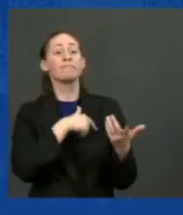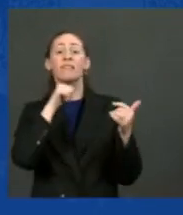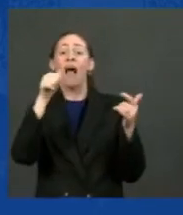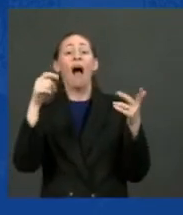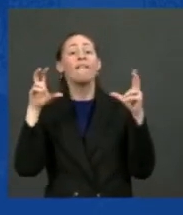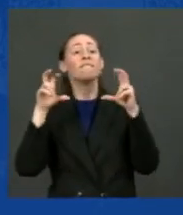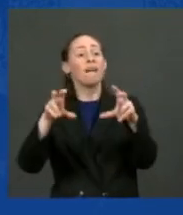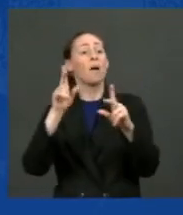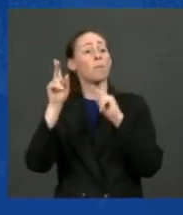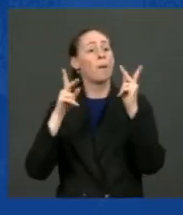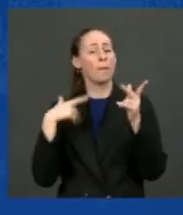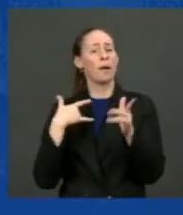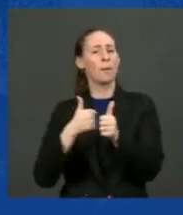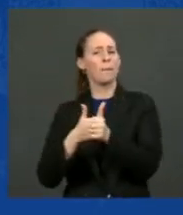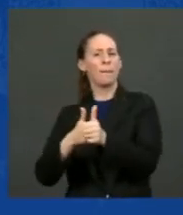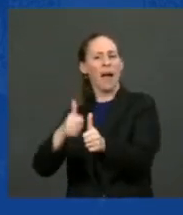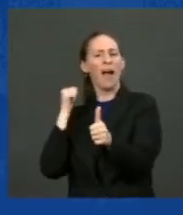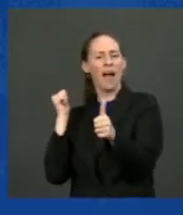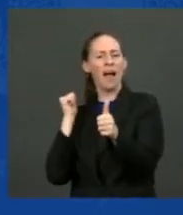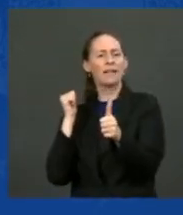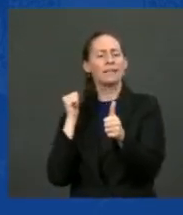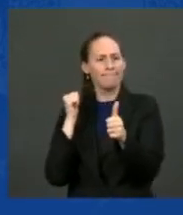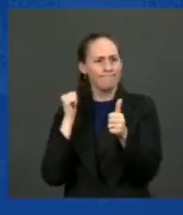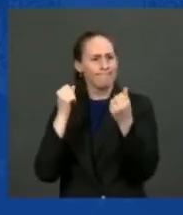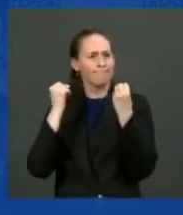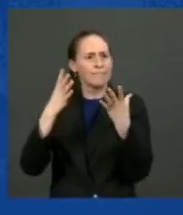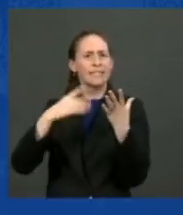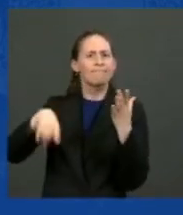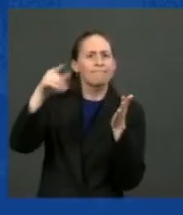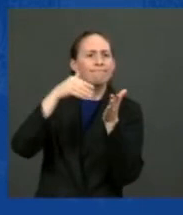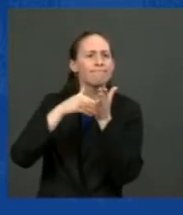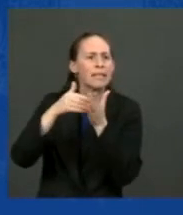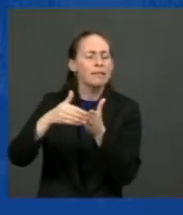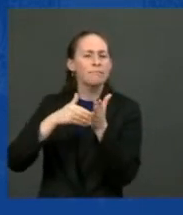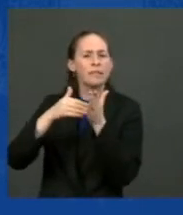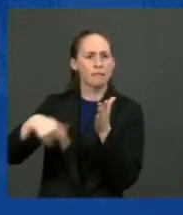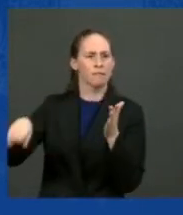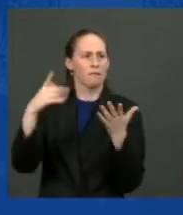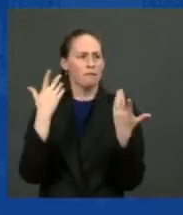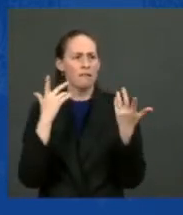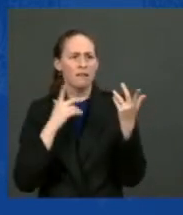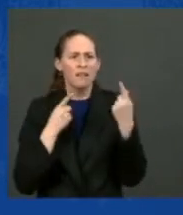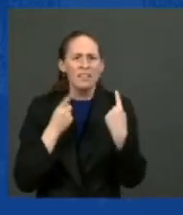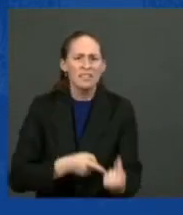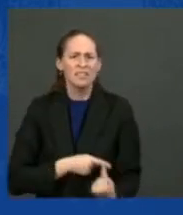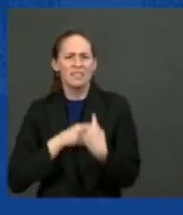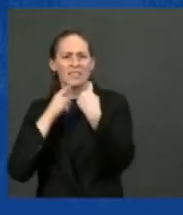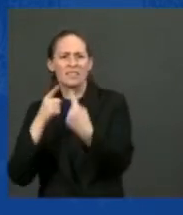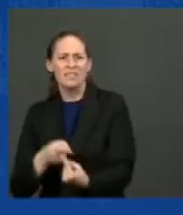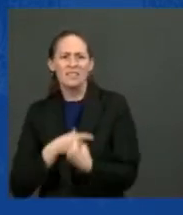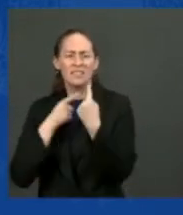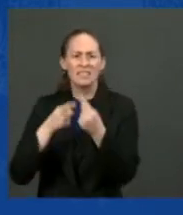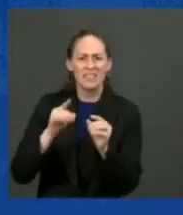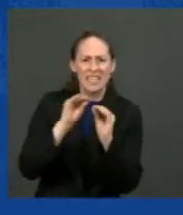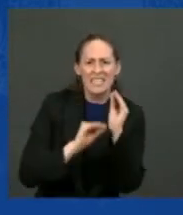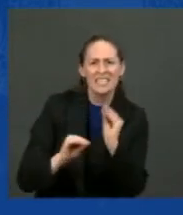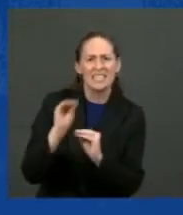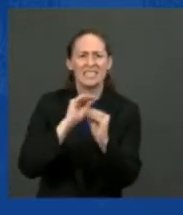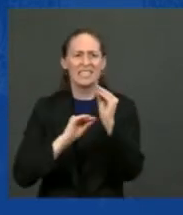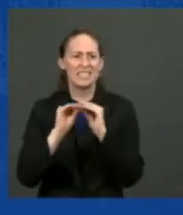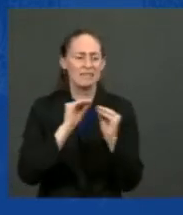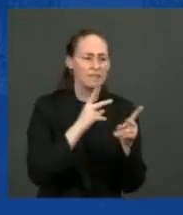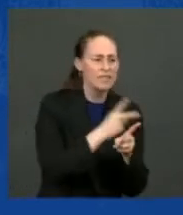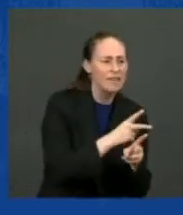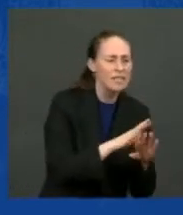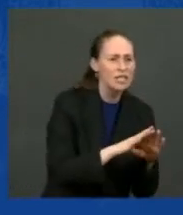the fact is, millions of American parents are feeling the squeeze, having a hard time doing their job, earning a paycheck while taking care of their children or